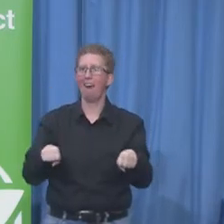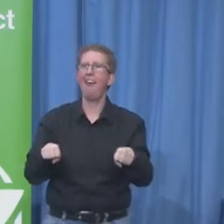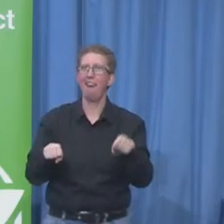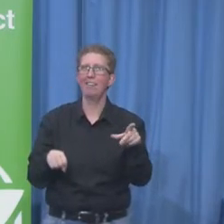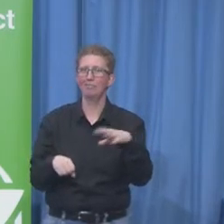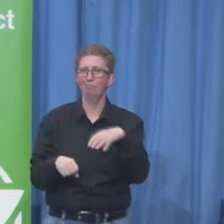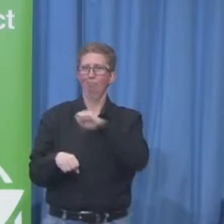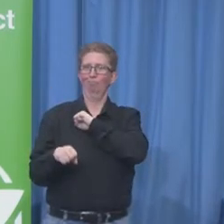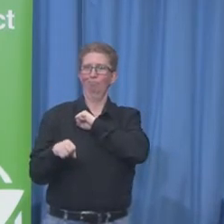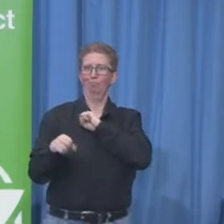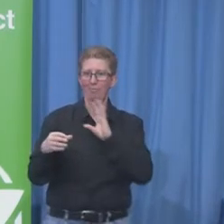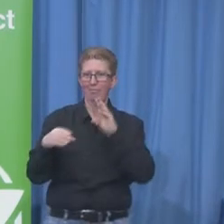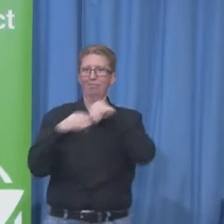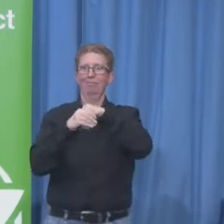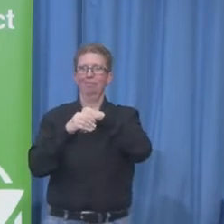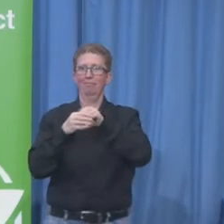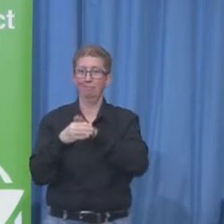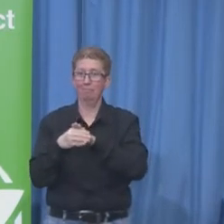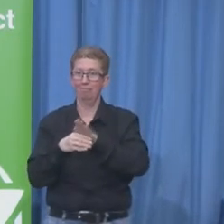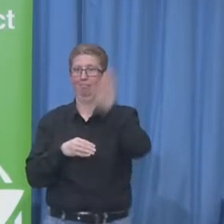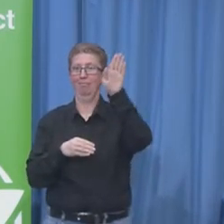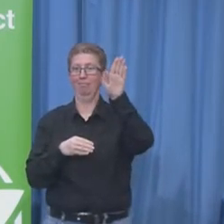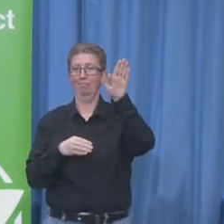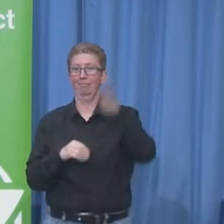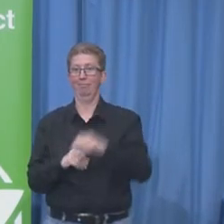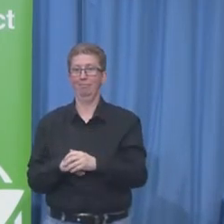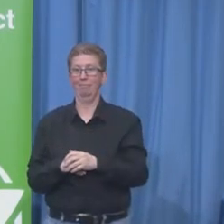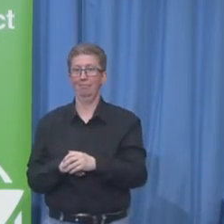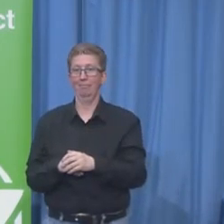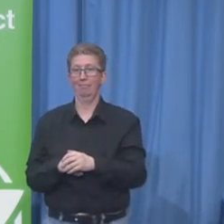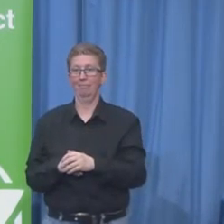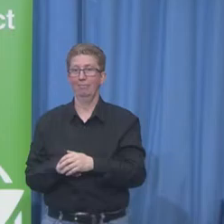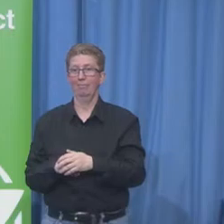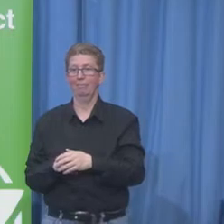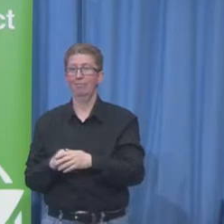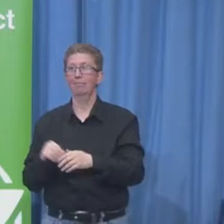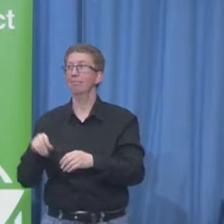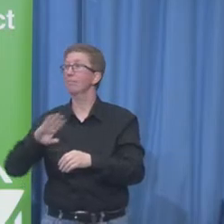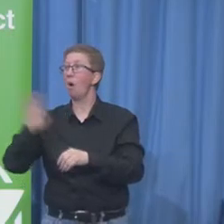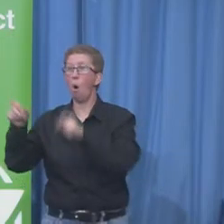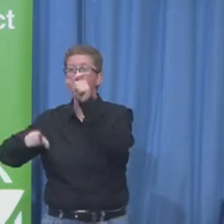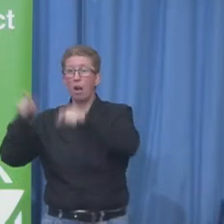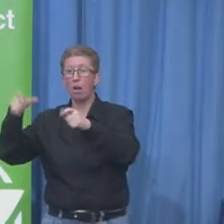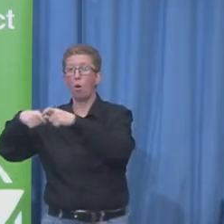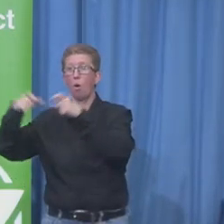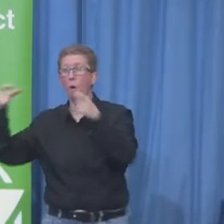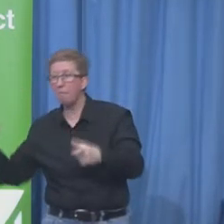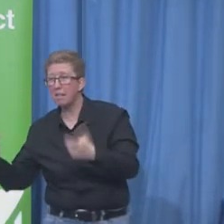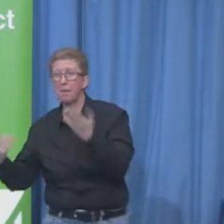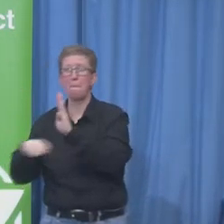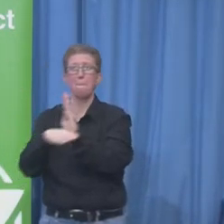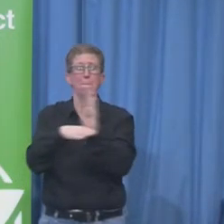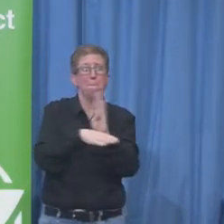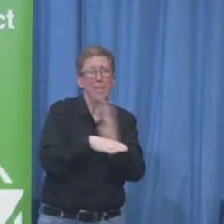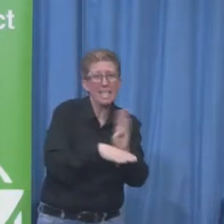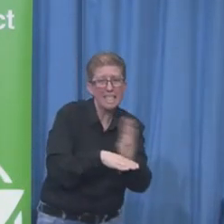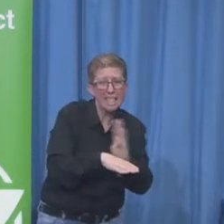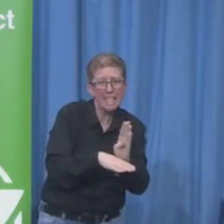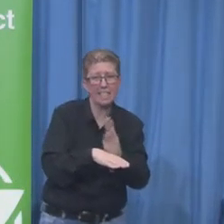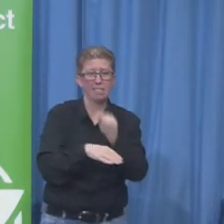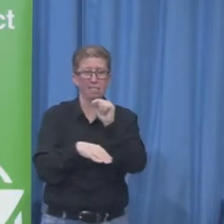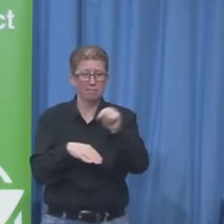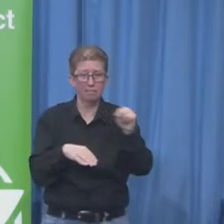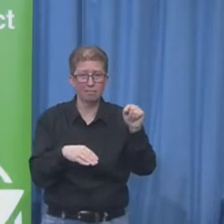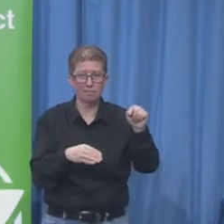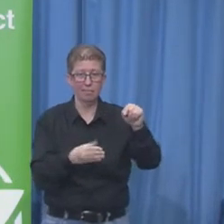and our productivity, our overall business results, government, society, and ultimately, people's lives.